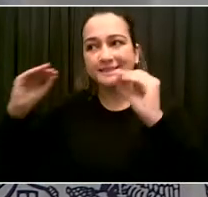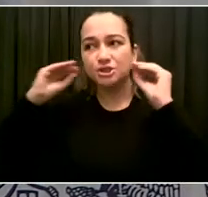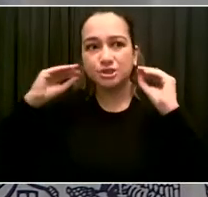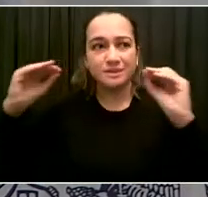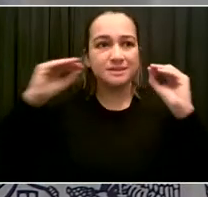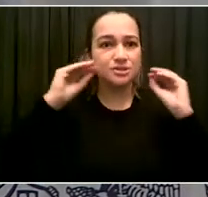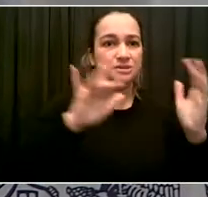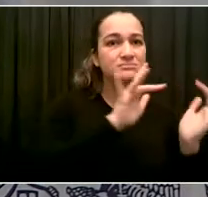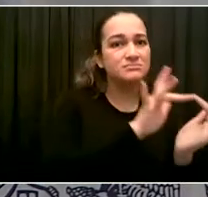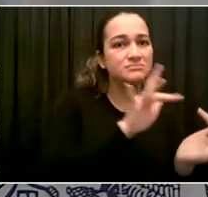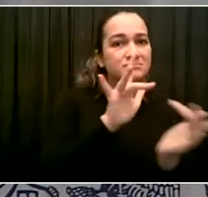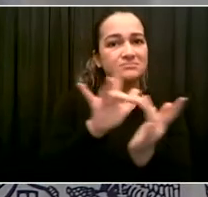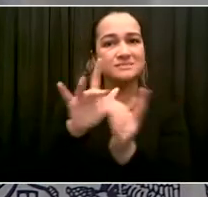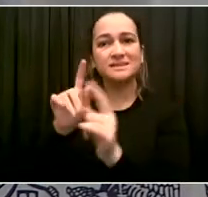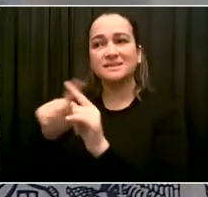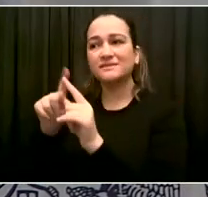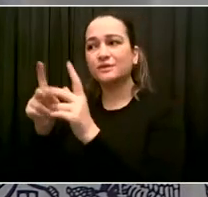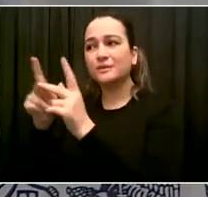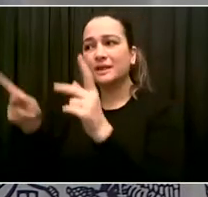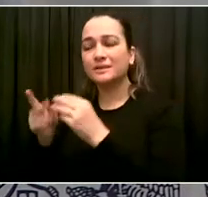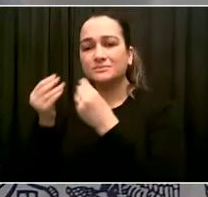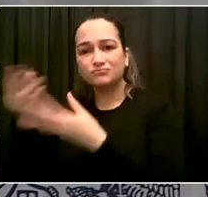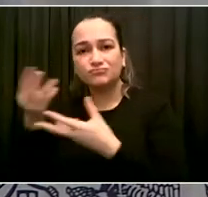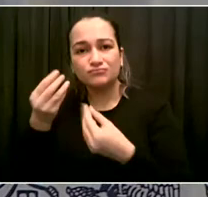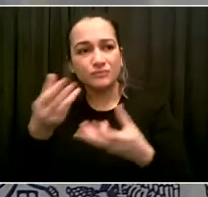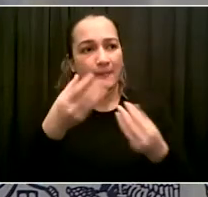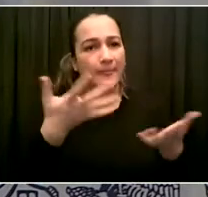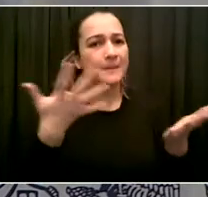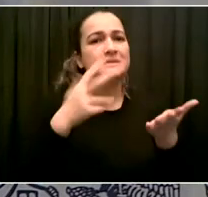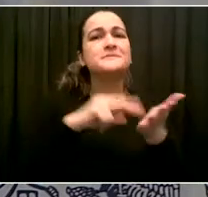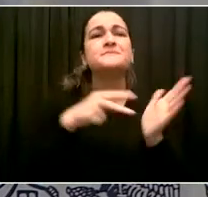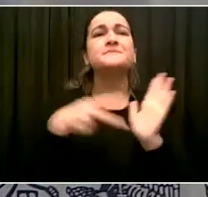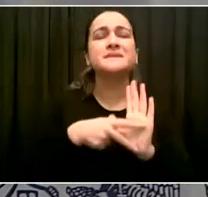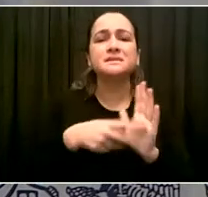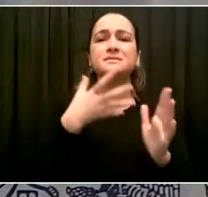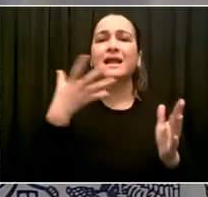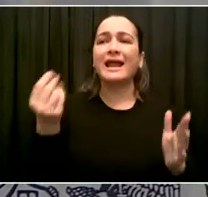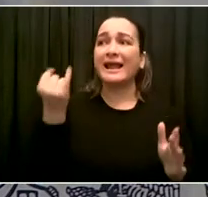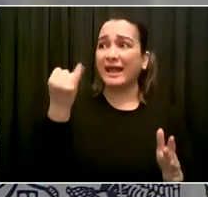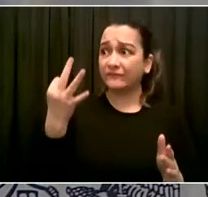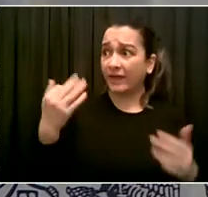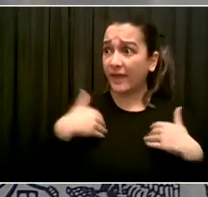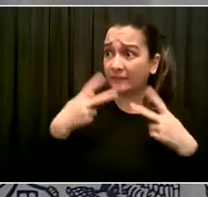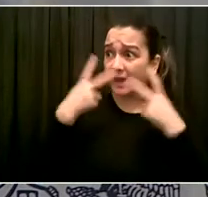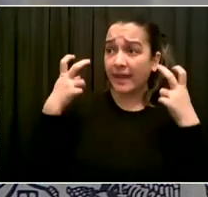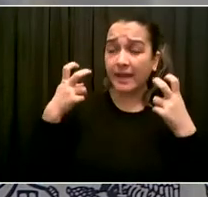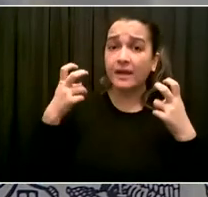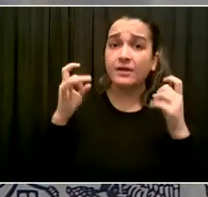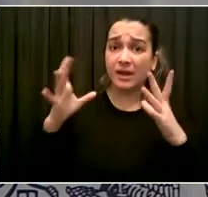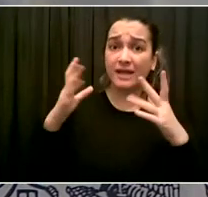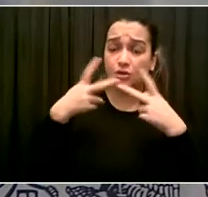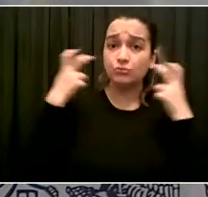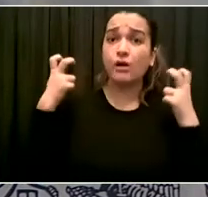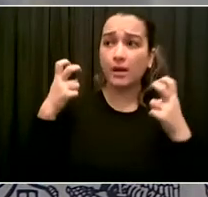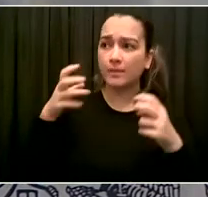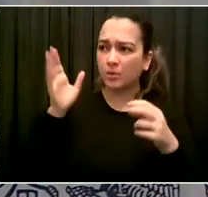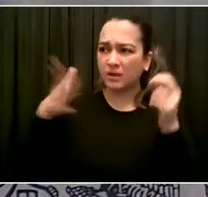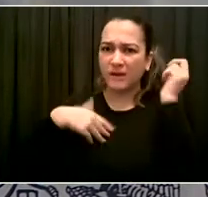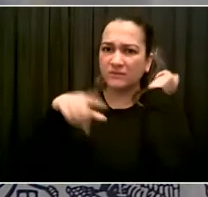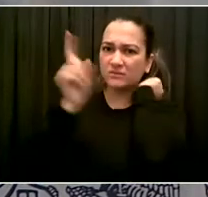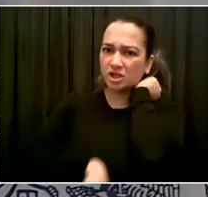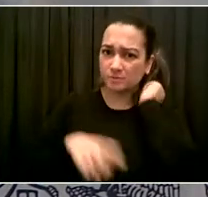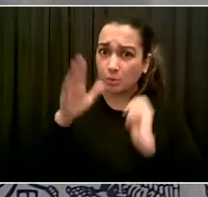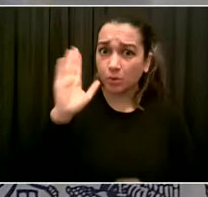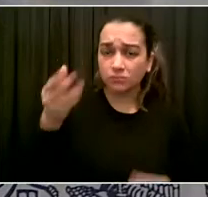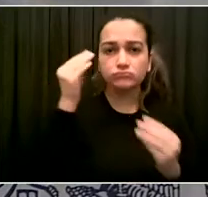witnessed or experienced any act of hate, go to nyc.gov slash stop Asian hate. Really